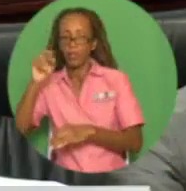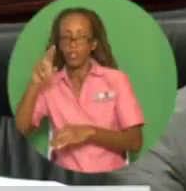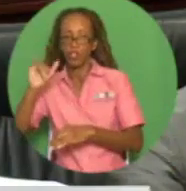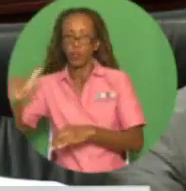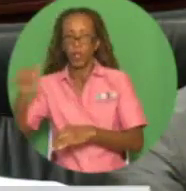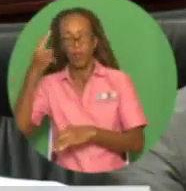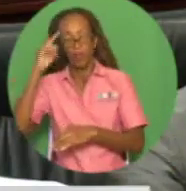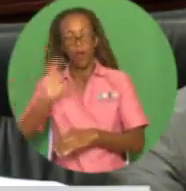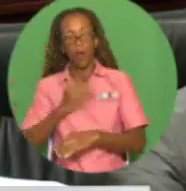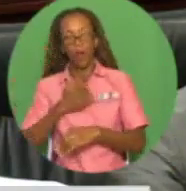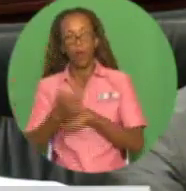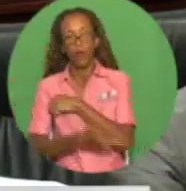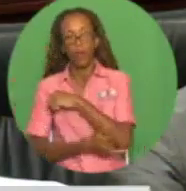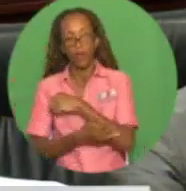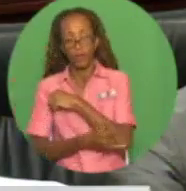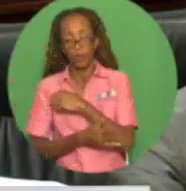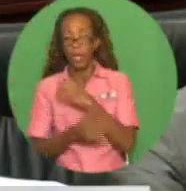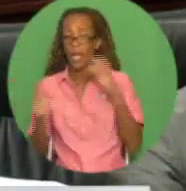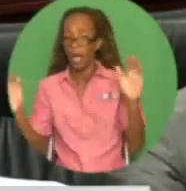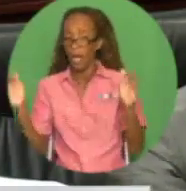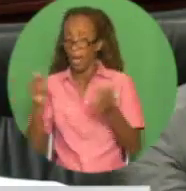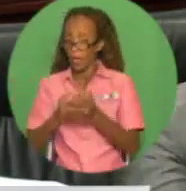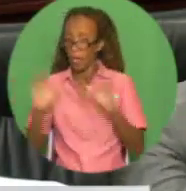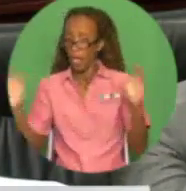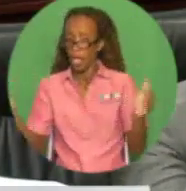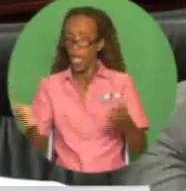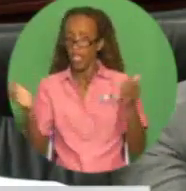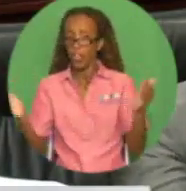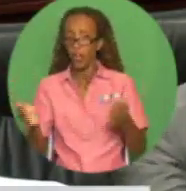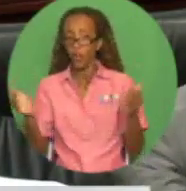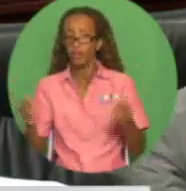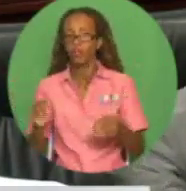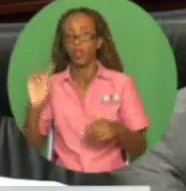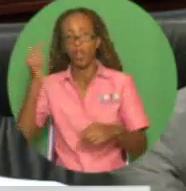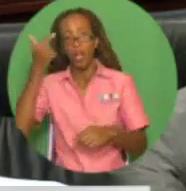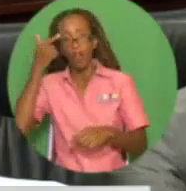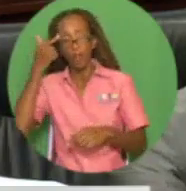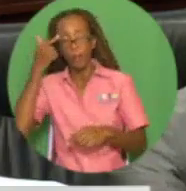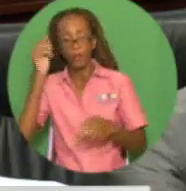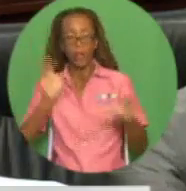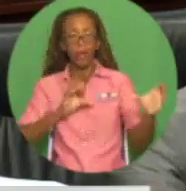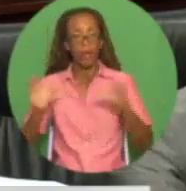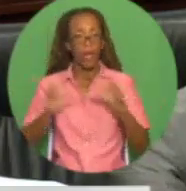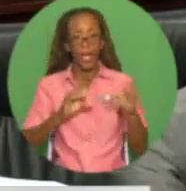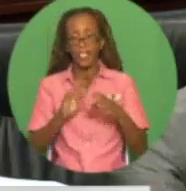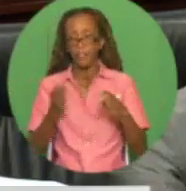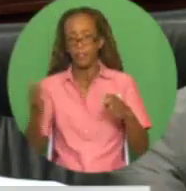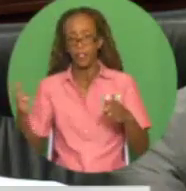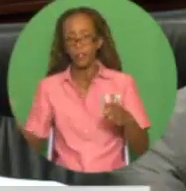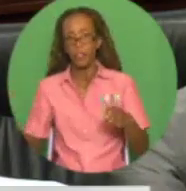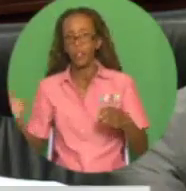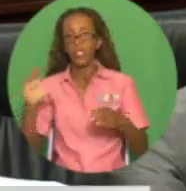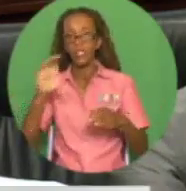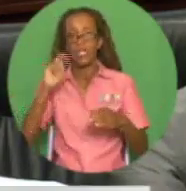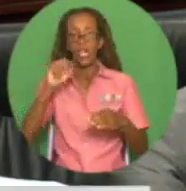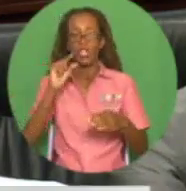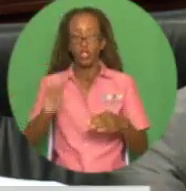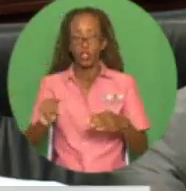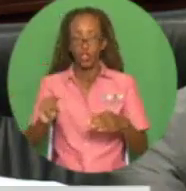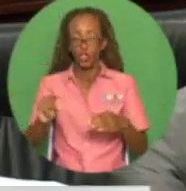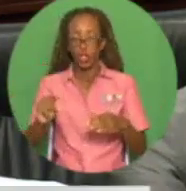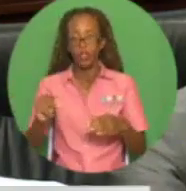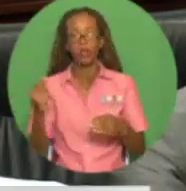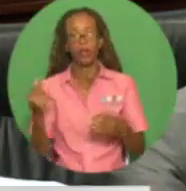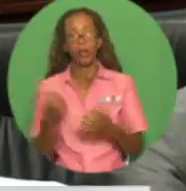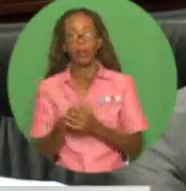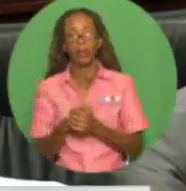percent conversion rate to CNG for all government vehicles by 2020 has not been as successful